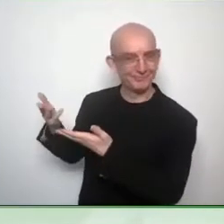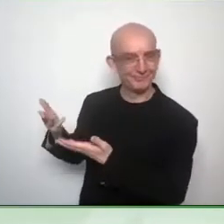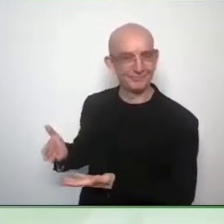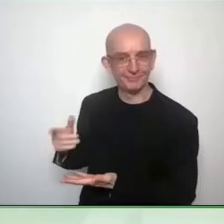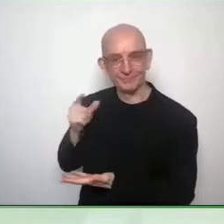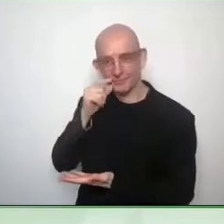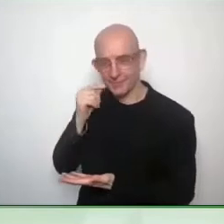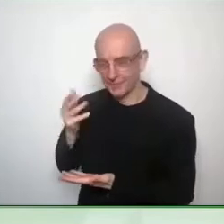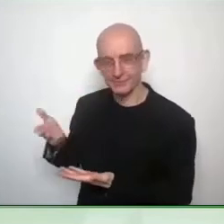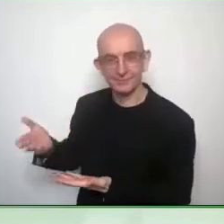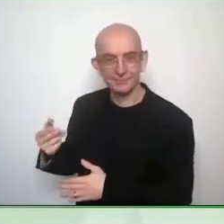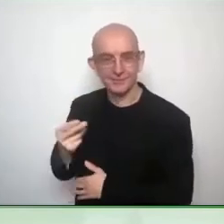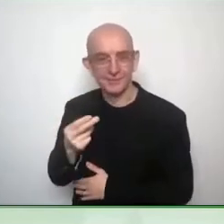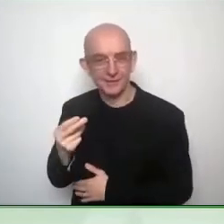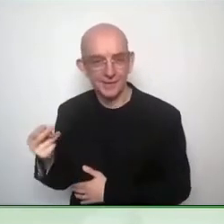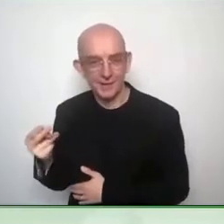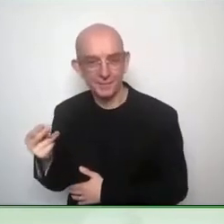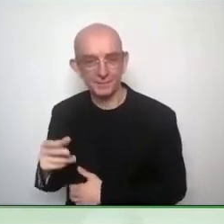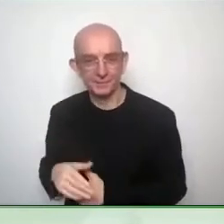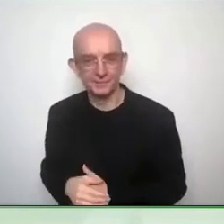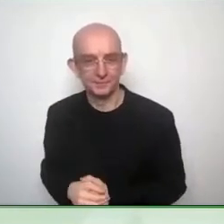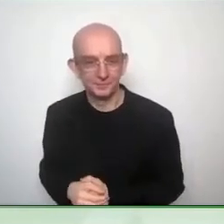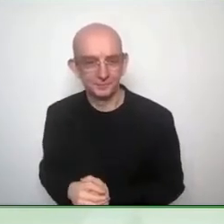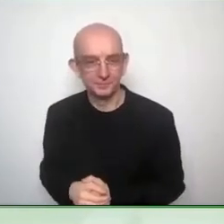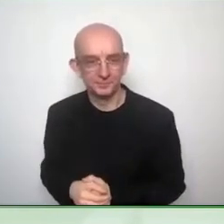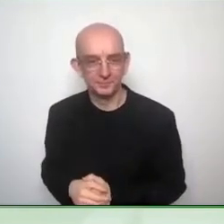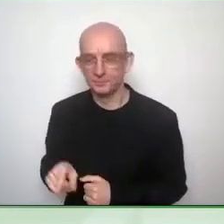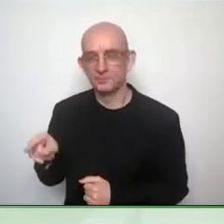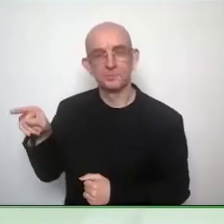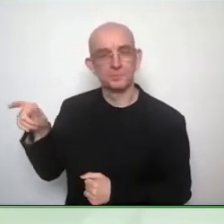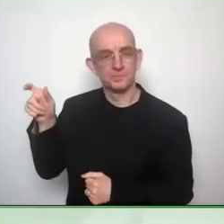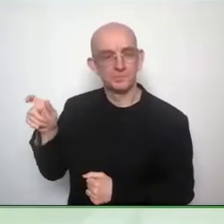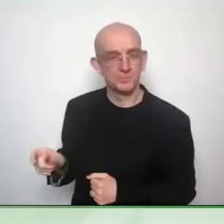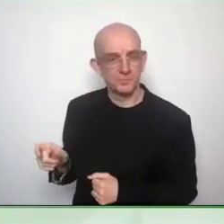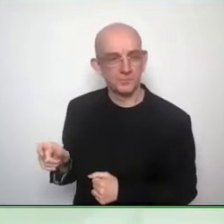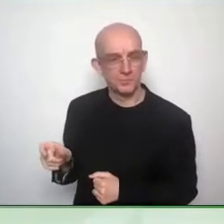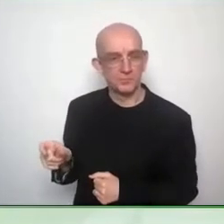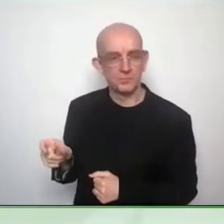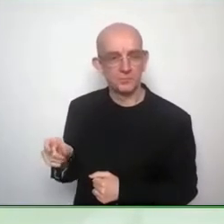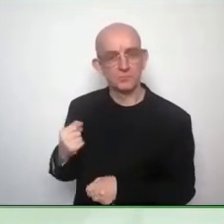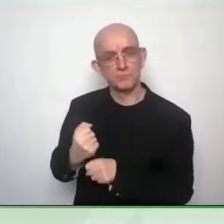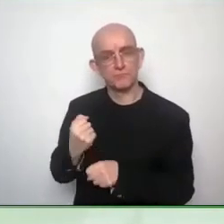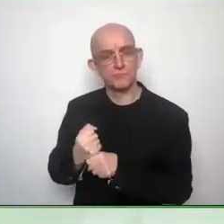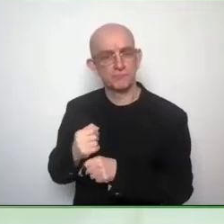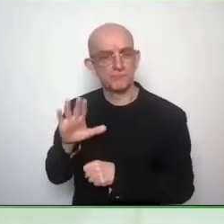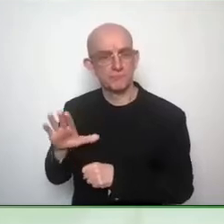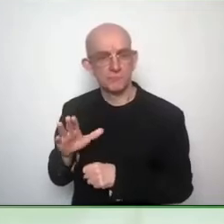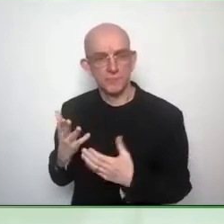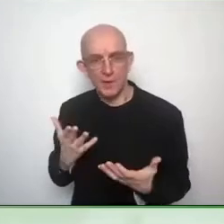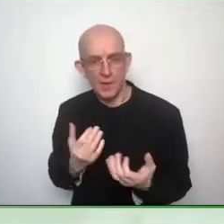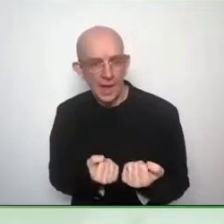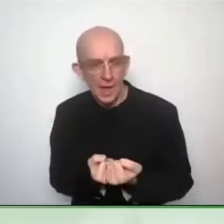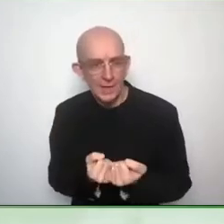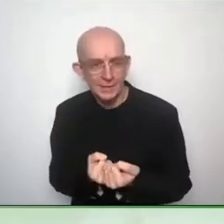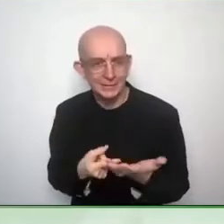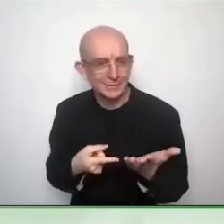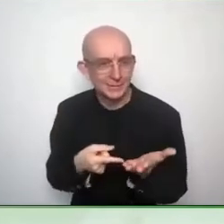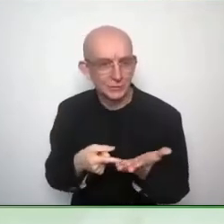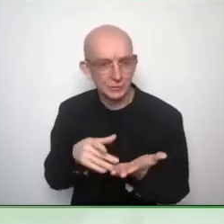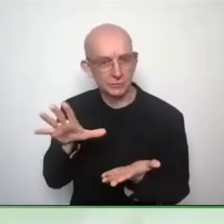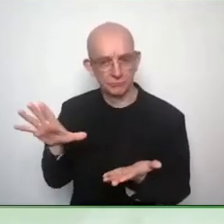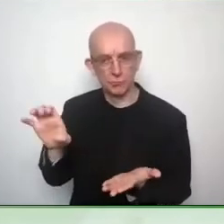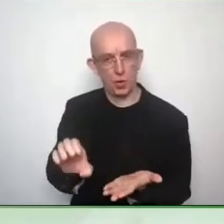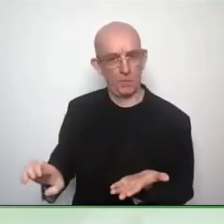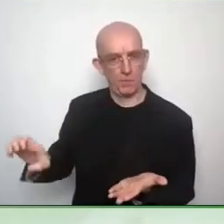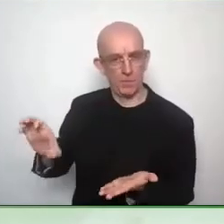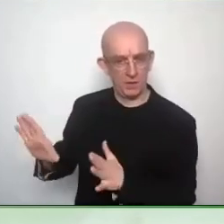Perfectly. So Evert-Jan, you're the Secretary General of this Association of Assistive Technology Experts. And as such, what are your